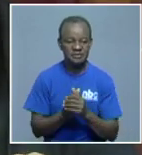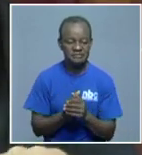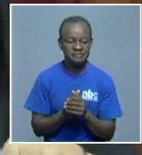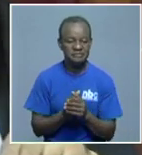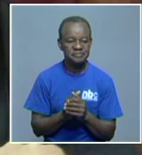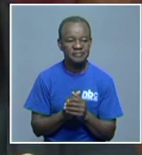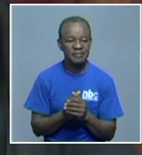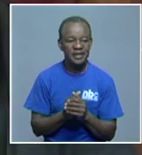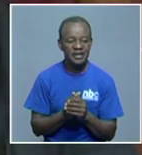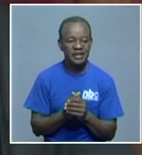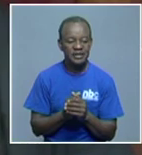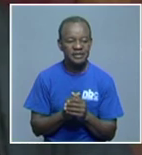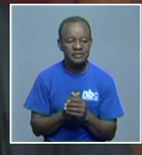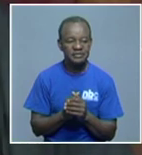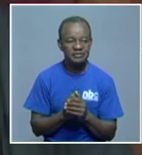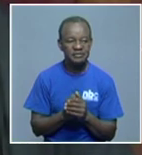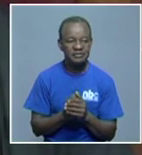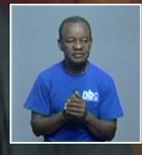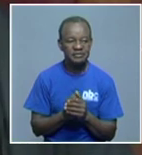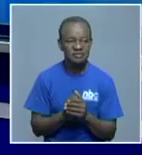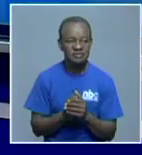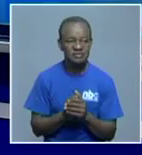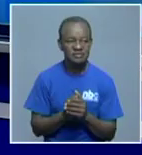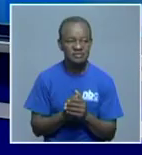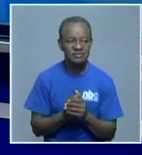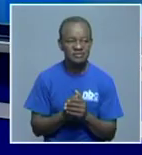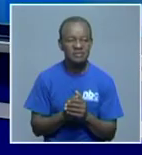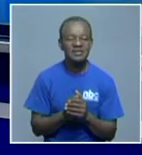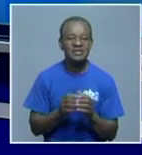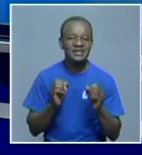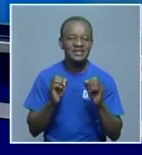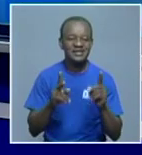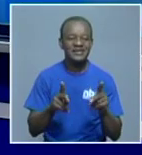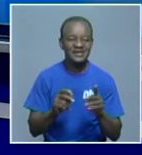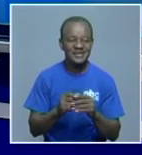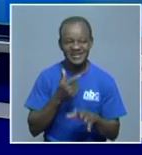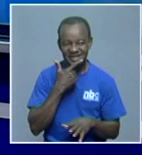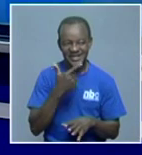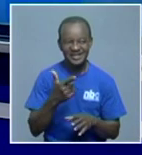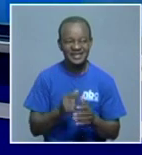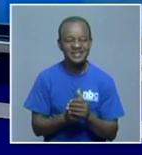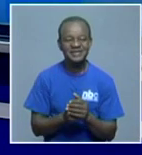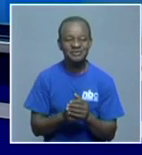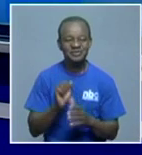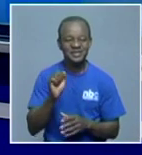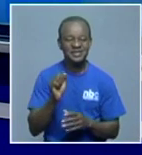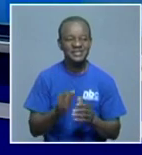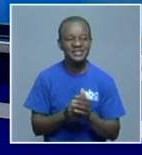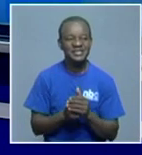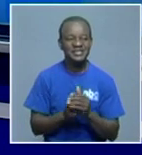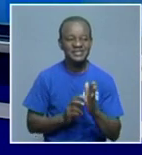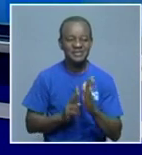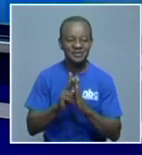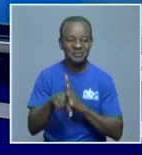go on trial. Okay. Now, Daniel, we appreciate your reporting. We'll certainly keep in touch with you for new